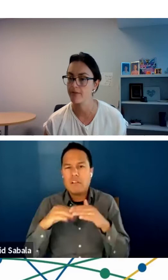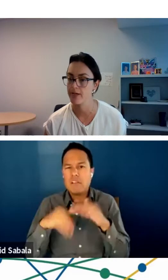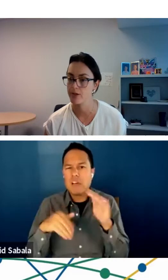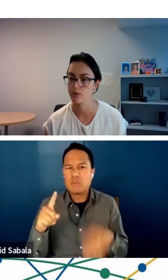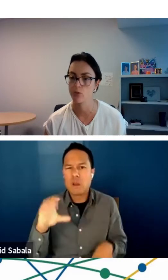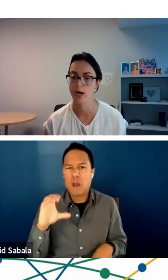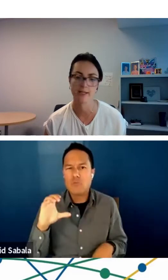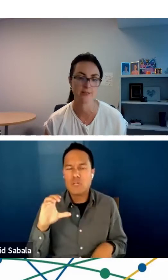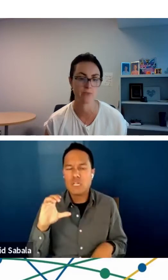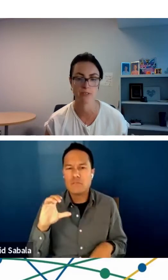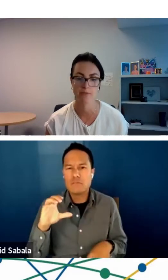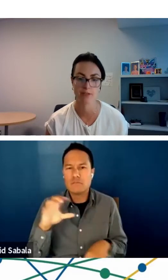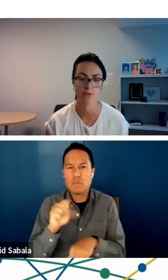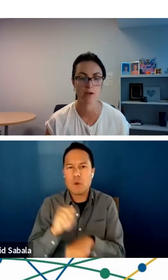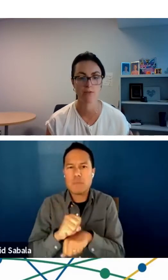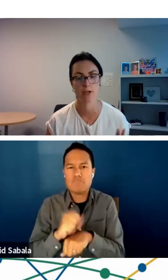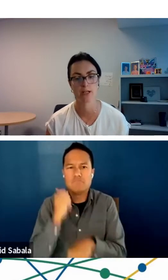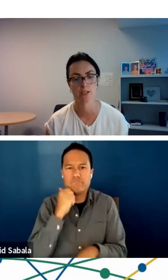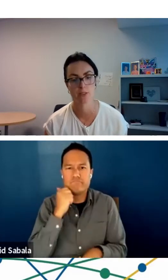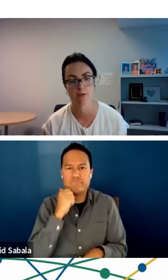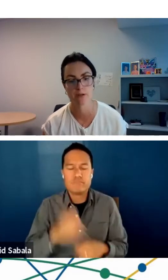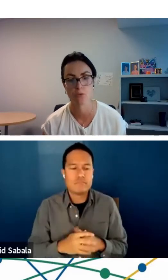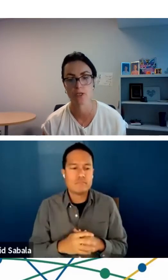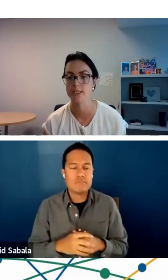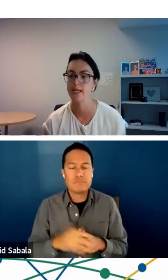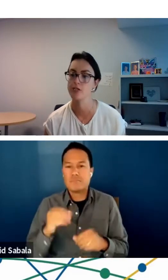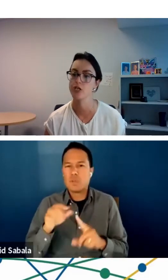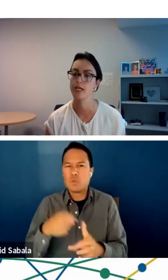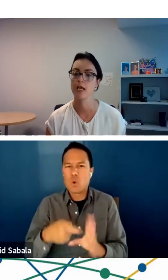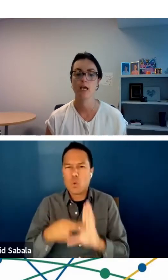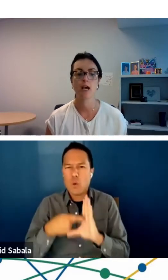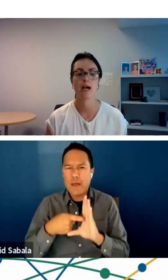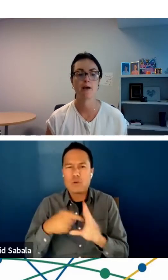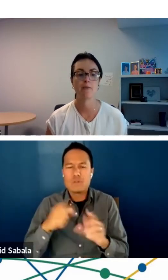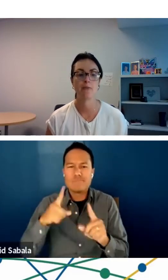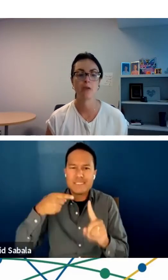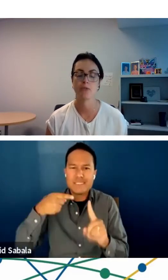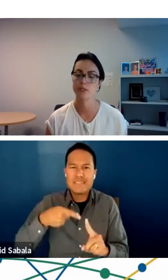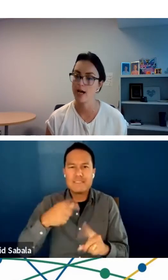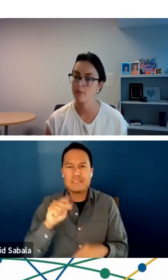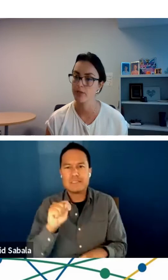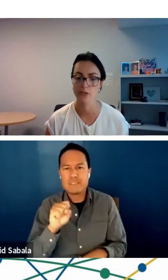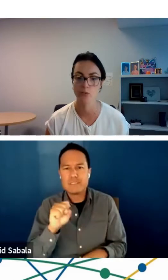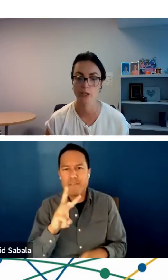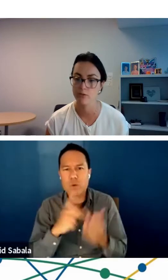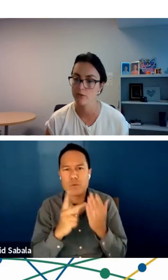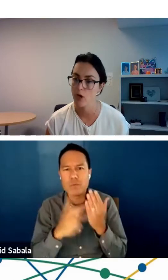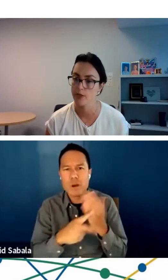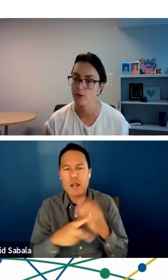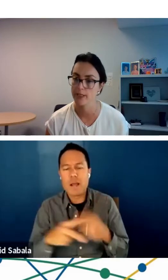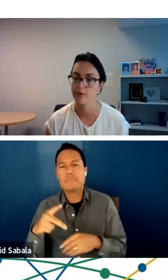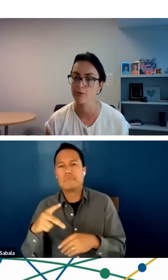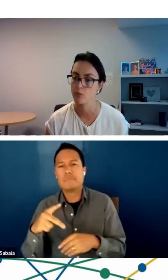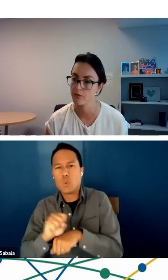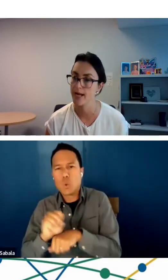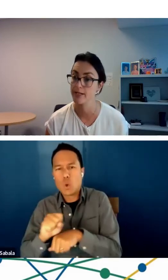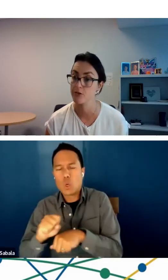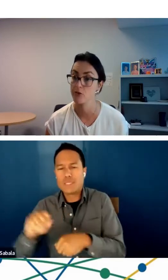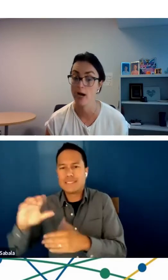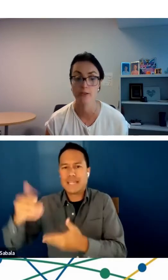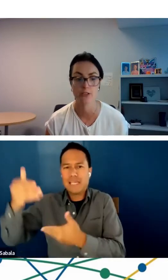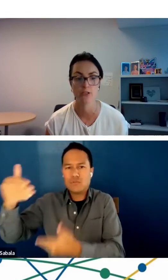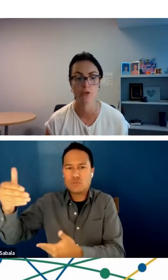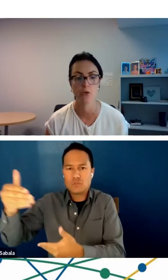-pandemic vendor required a specific software, specific workstation. It was a complex workflow that only a few